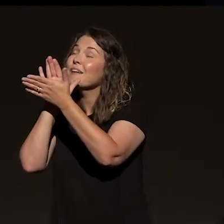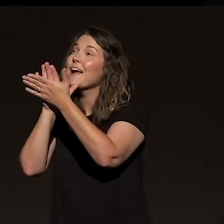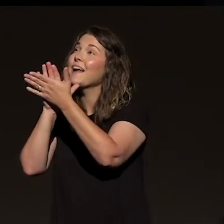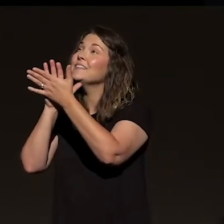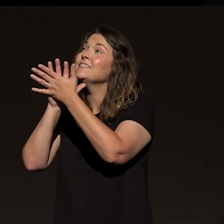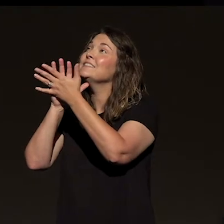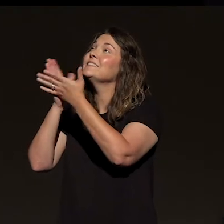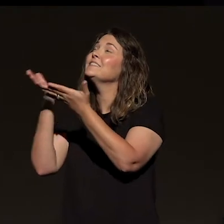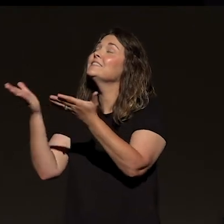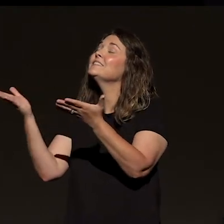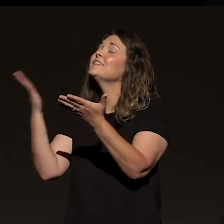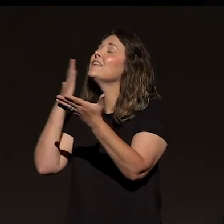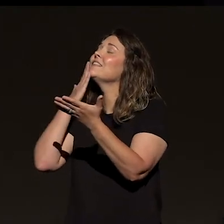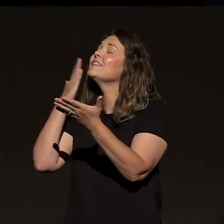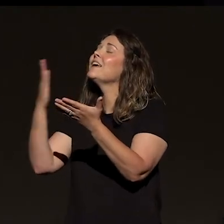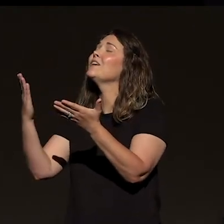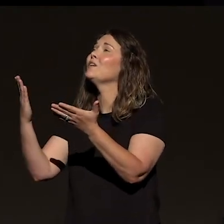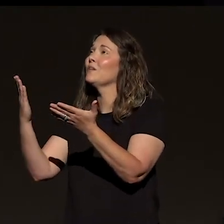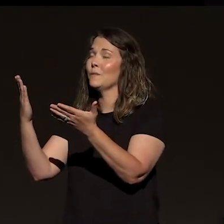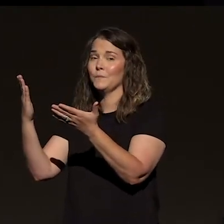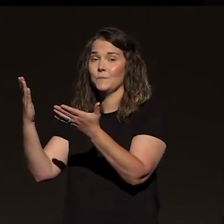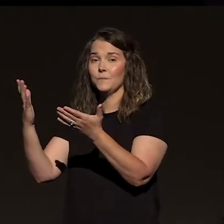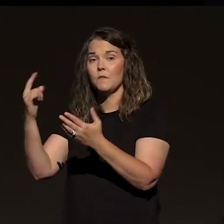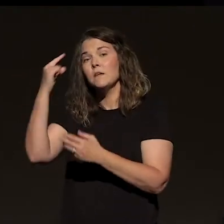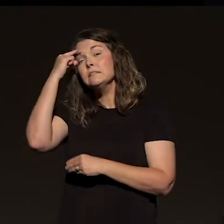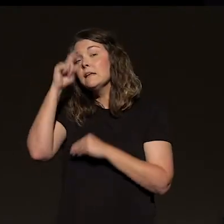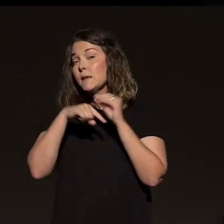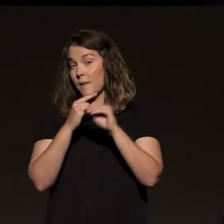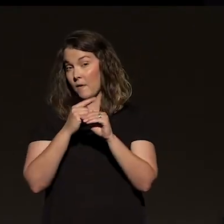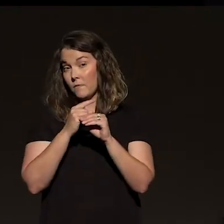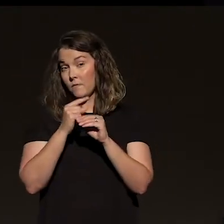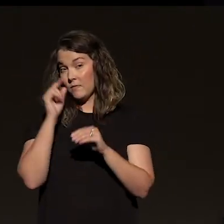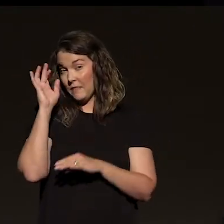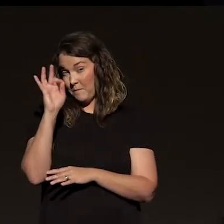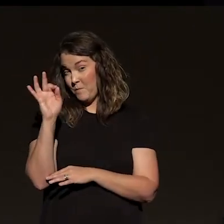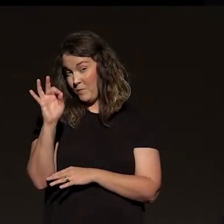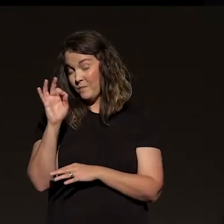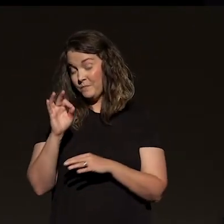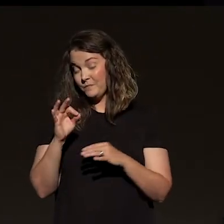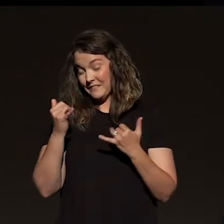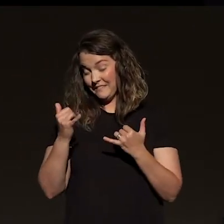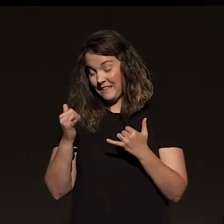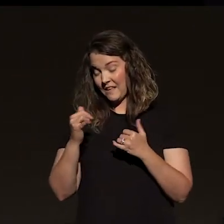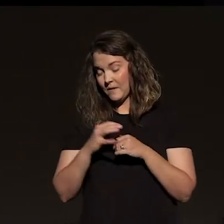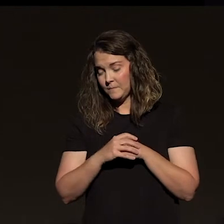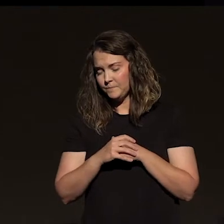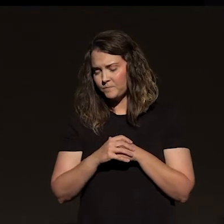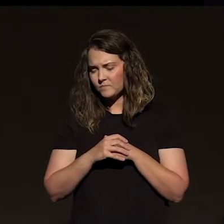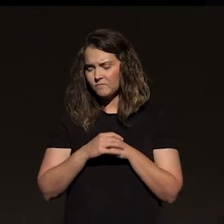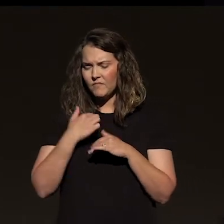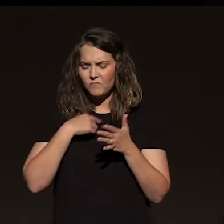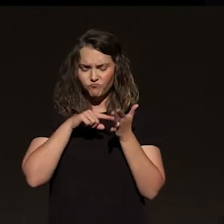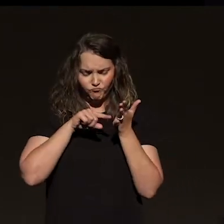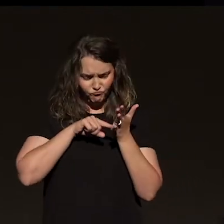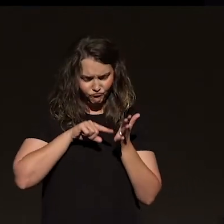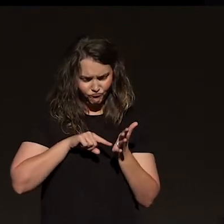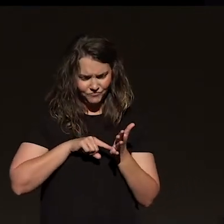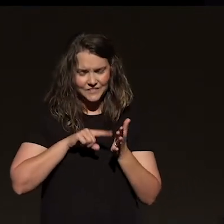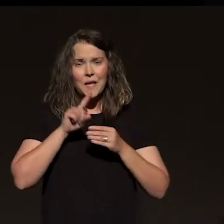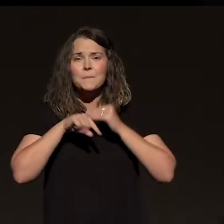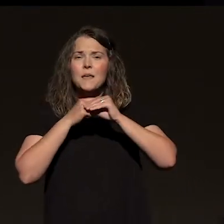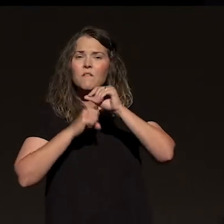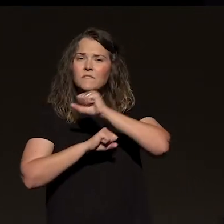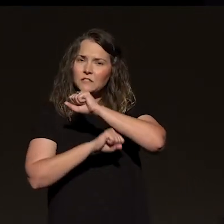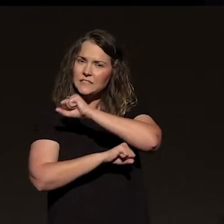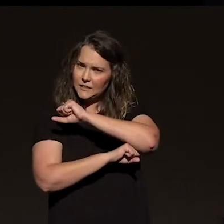I thank you. You know, in thinking about this message, I did a little bit of Google searching about storms and foundations. And I came across an